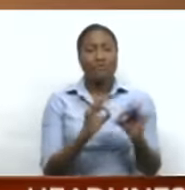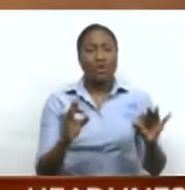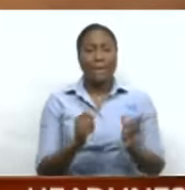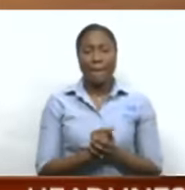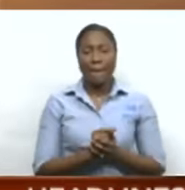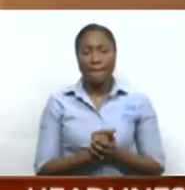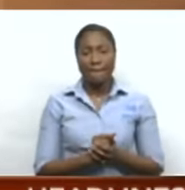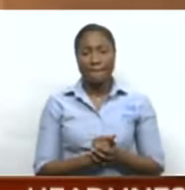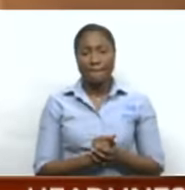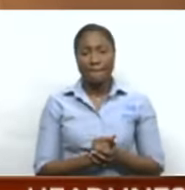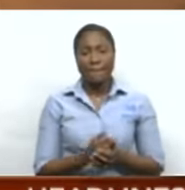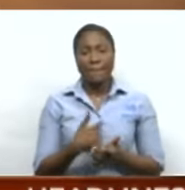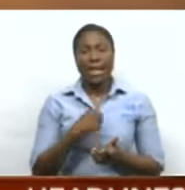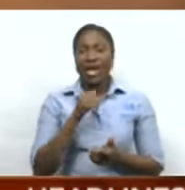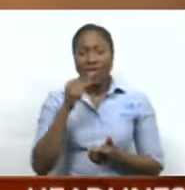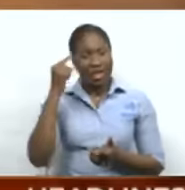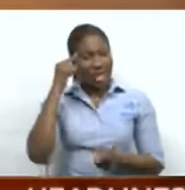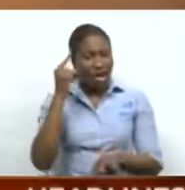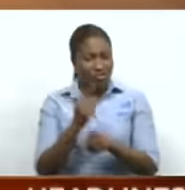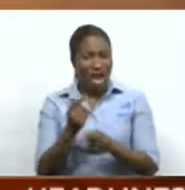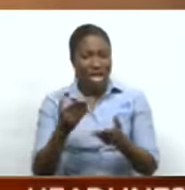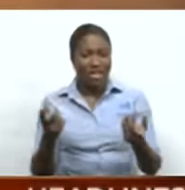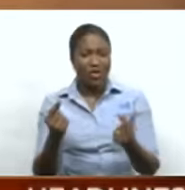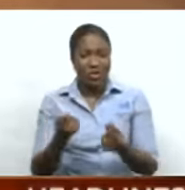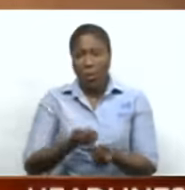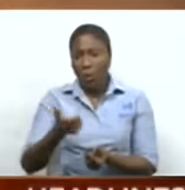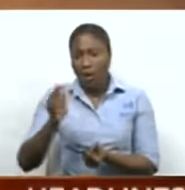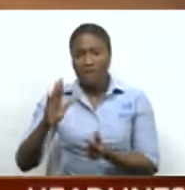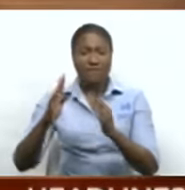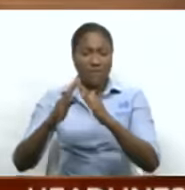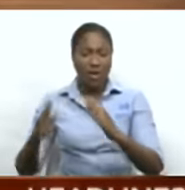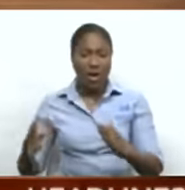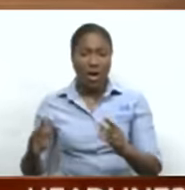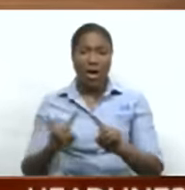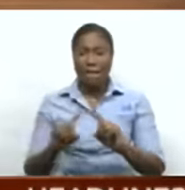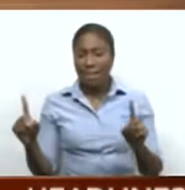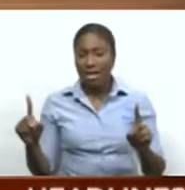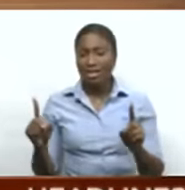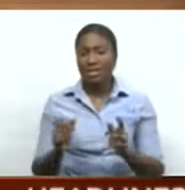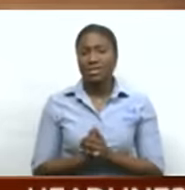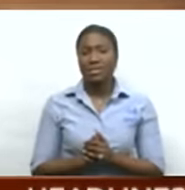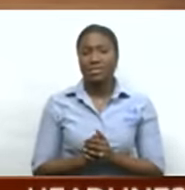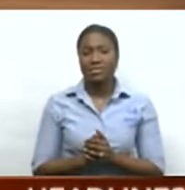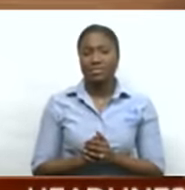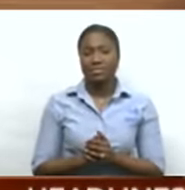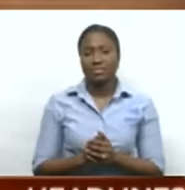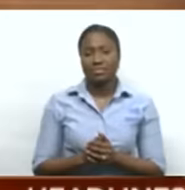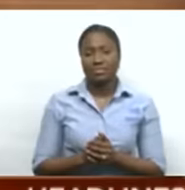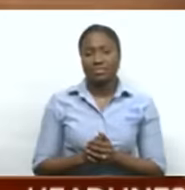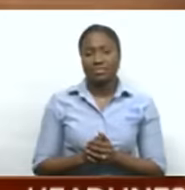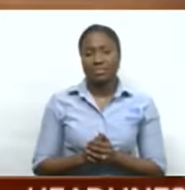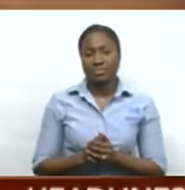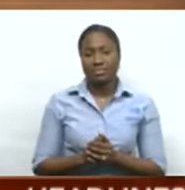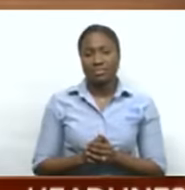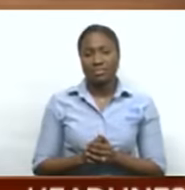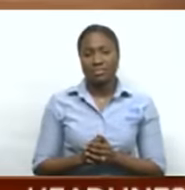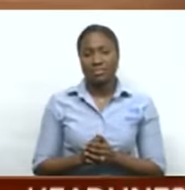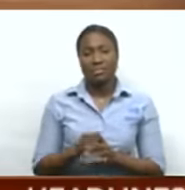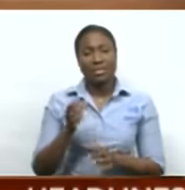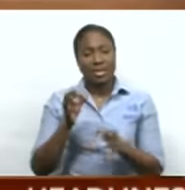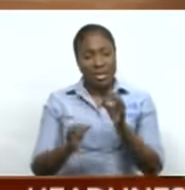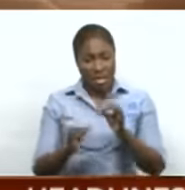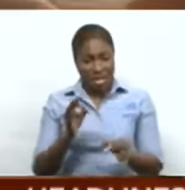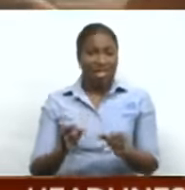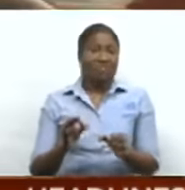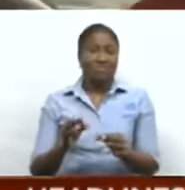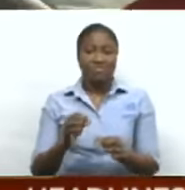I wouldn't say it's right thing to do by throwing somebody out of their place. But in a general form, if they do set our example, it